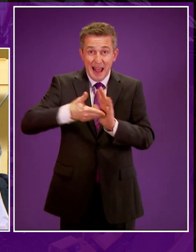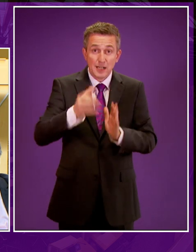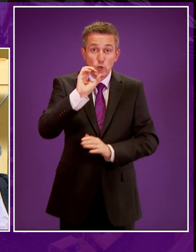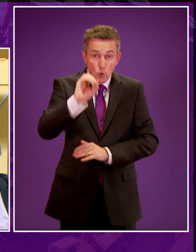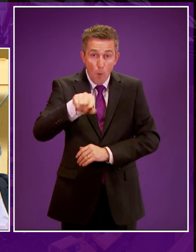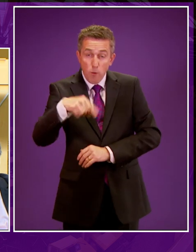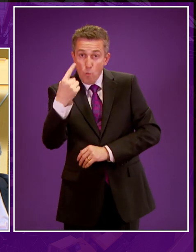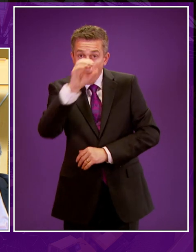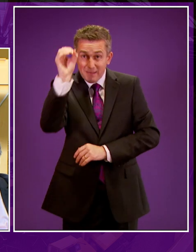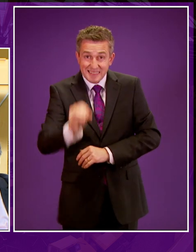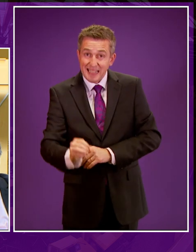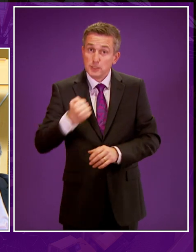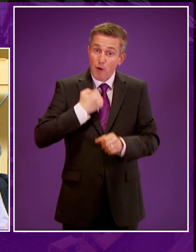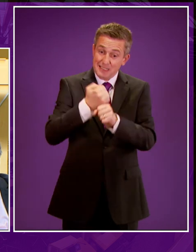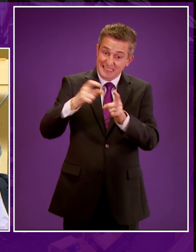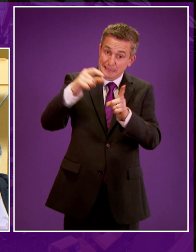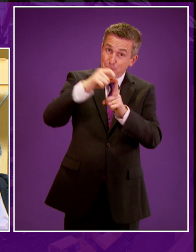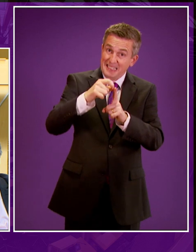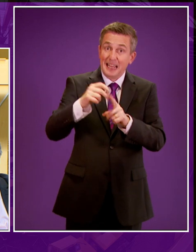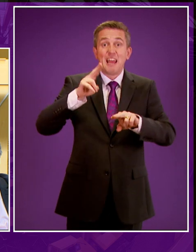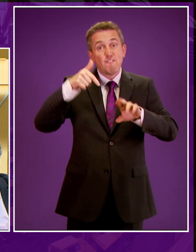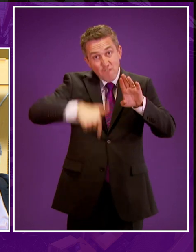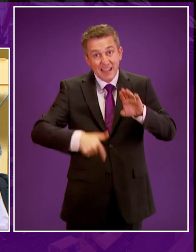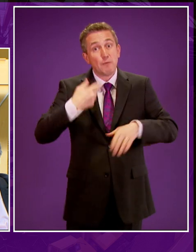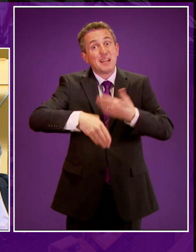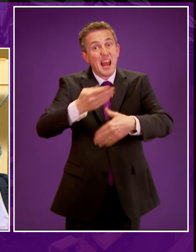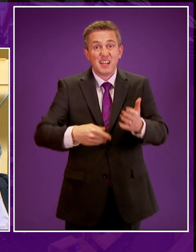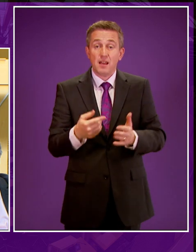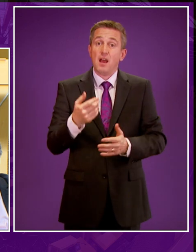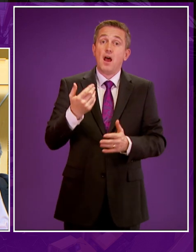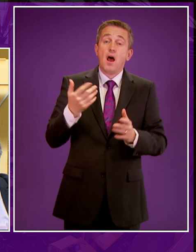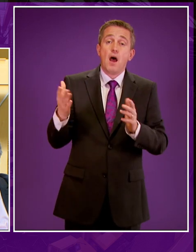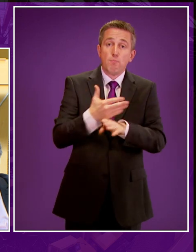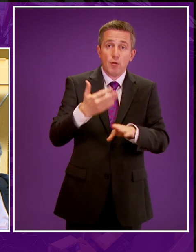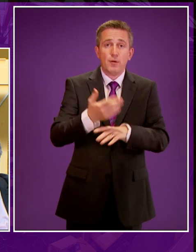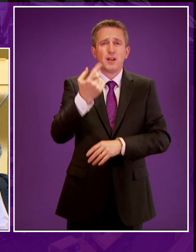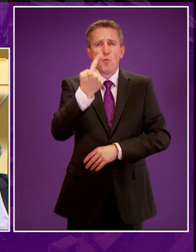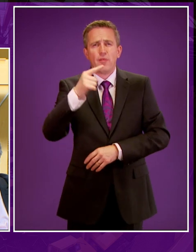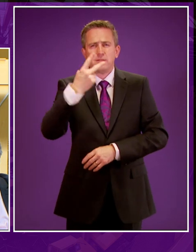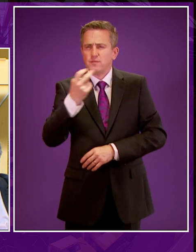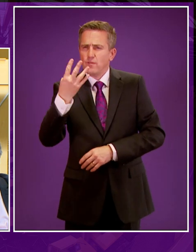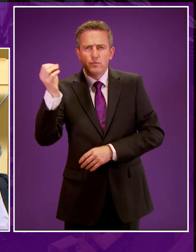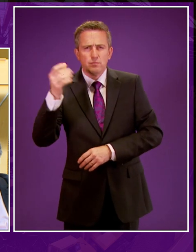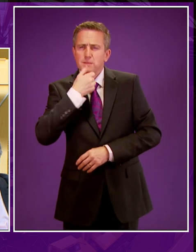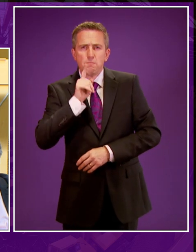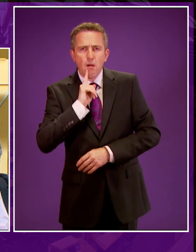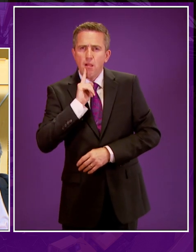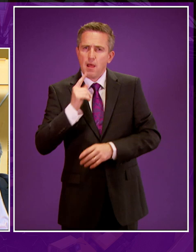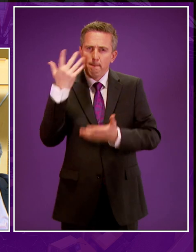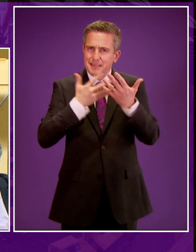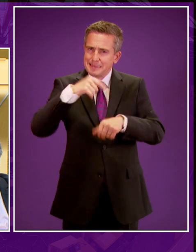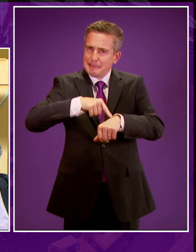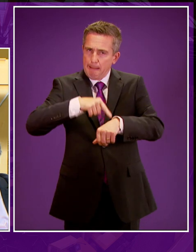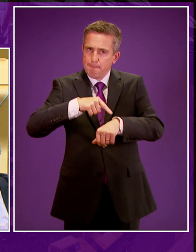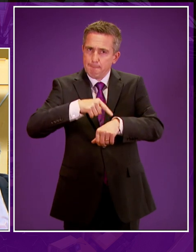Scottish GDP if fracking was given the go-ahead and generate up to 1,400 direct and indirect and induced jobs in Scotland at peak production.